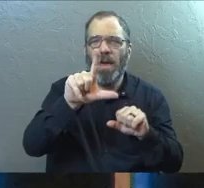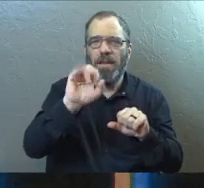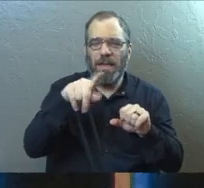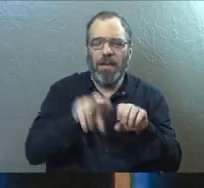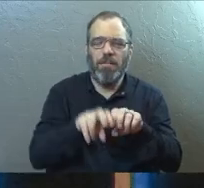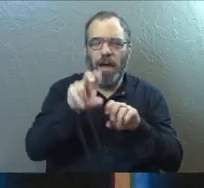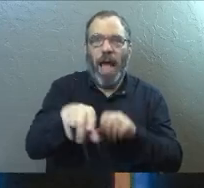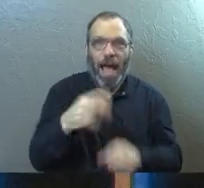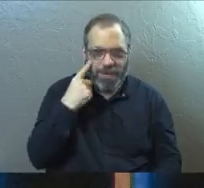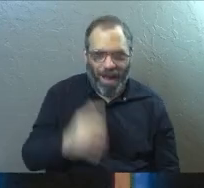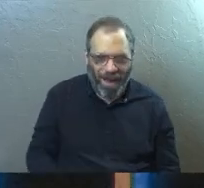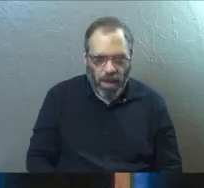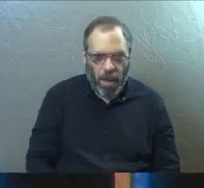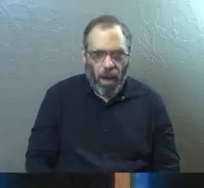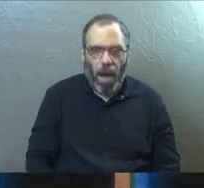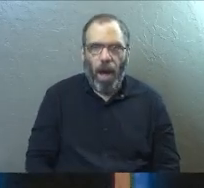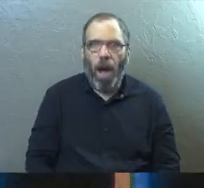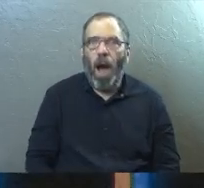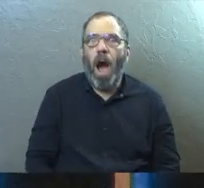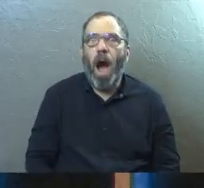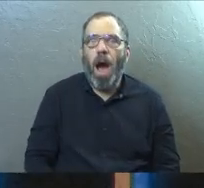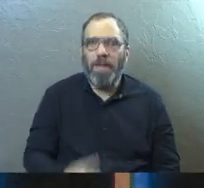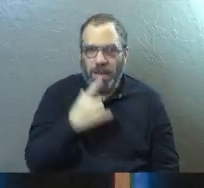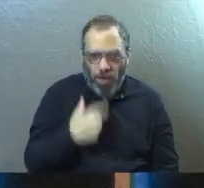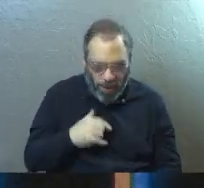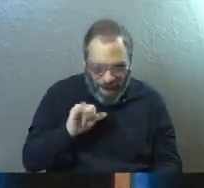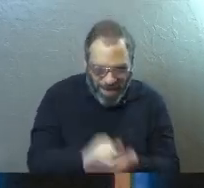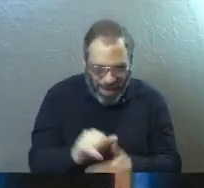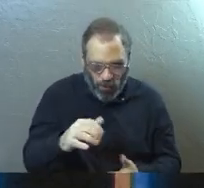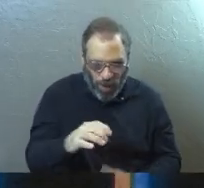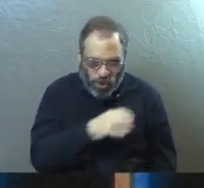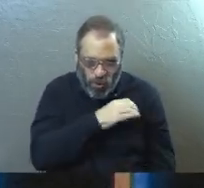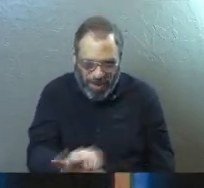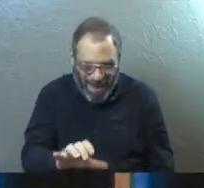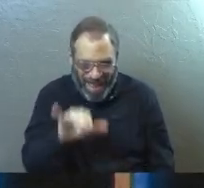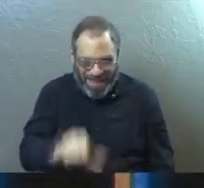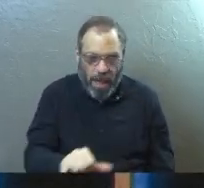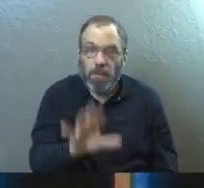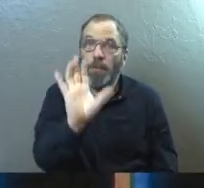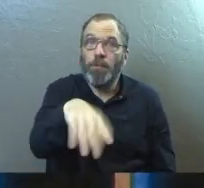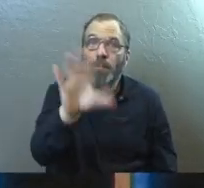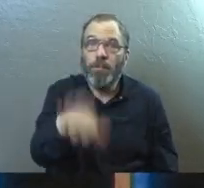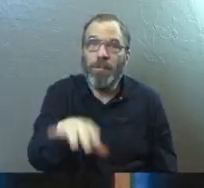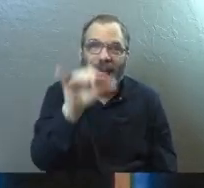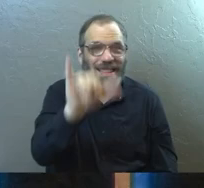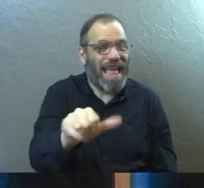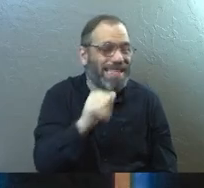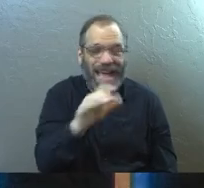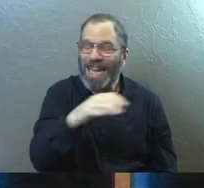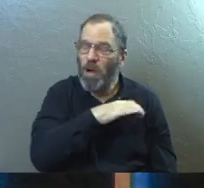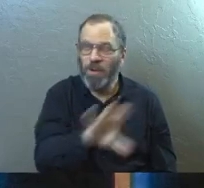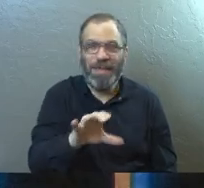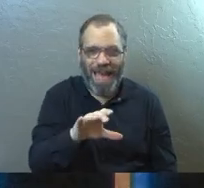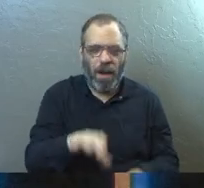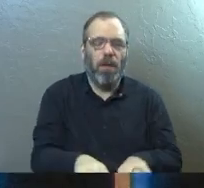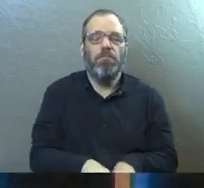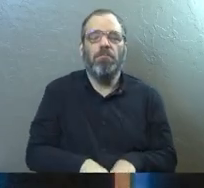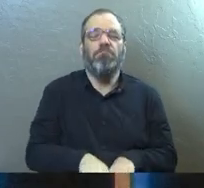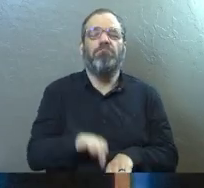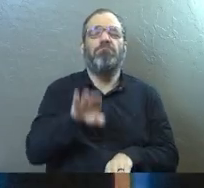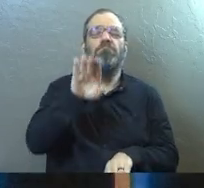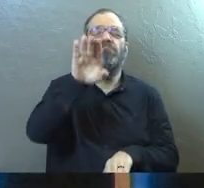And we all see that. And some of us are like, yeah, that's just what they told me. That's the way Christianity works. What I'm telling you today is that's not how Christianity works.